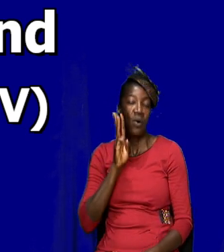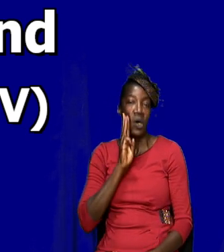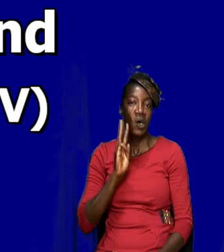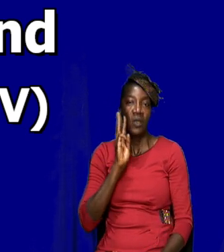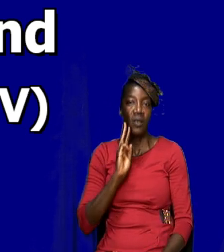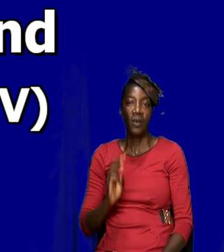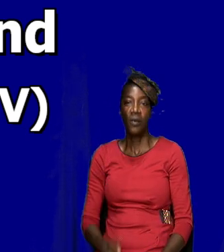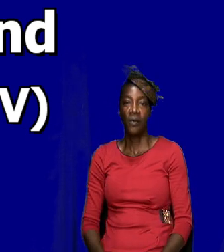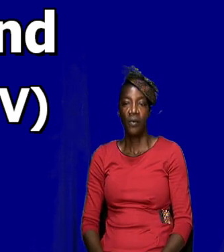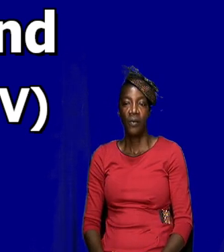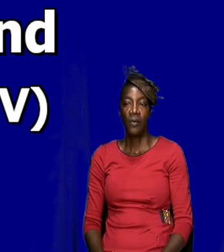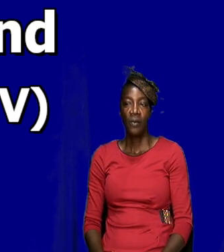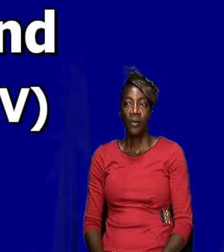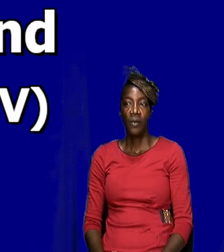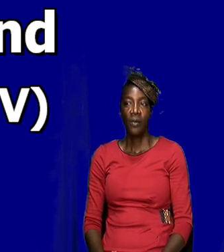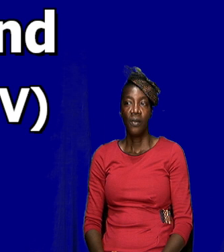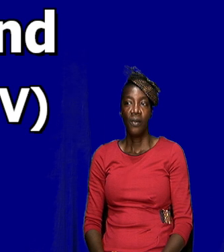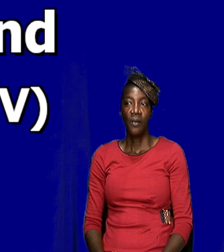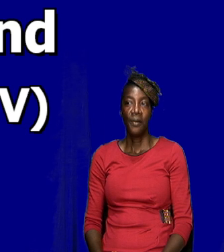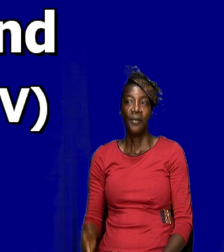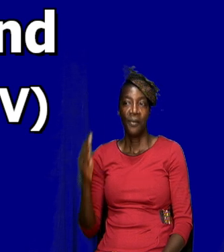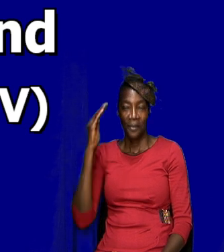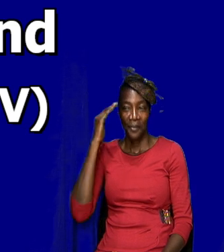you know, we know the dramatic